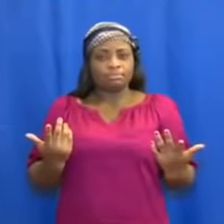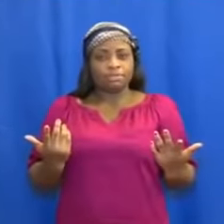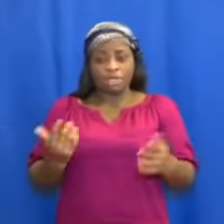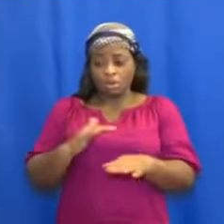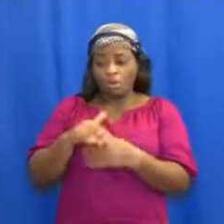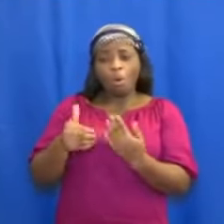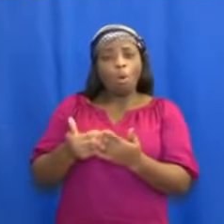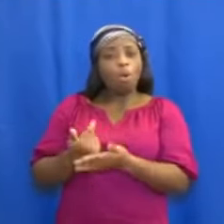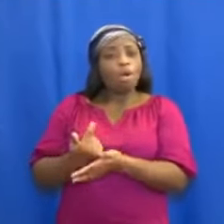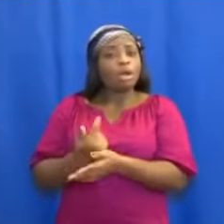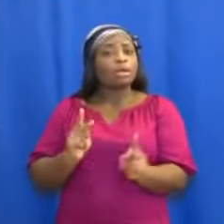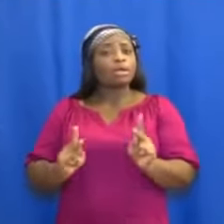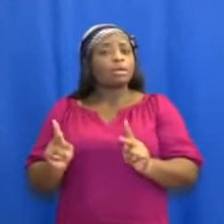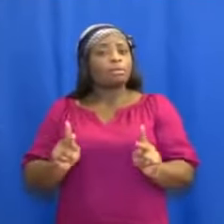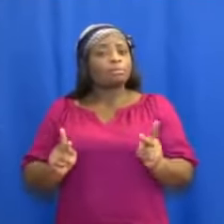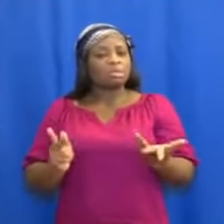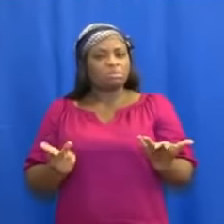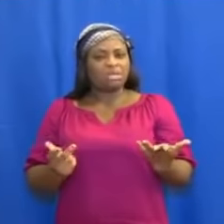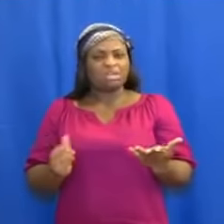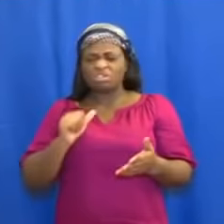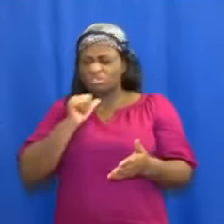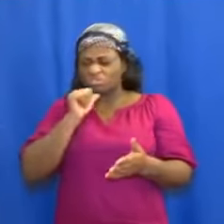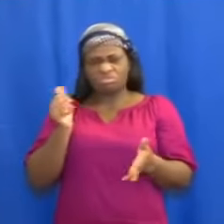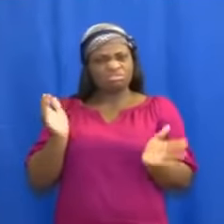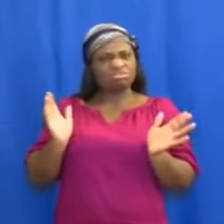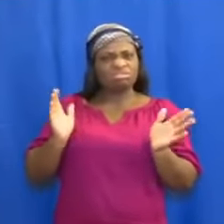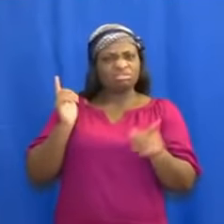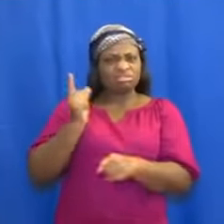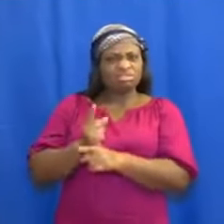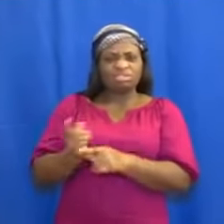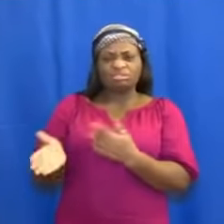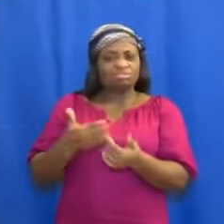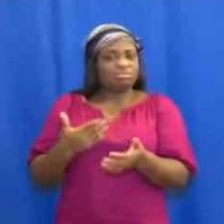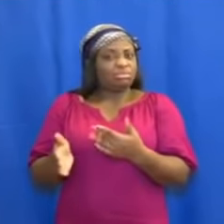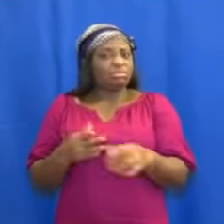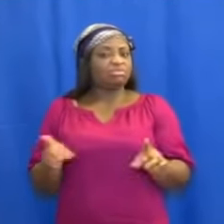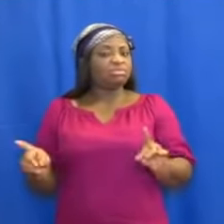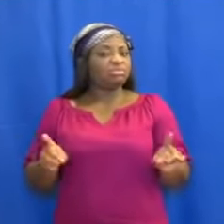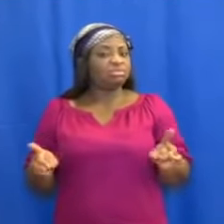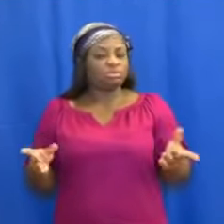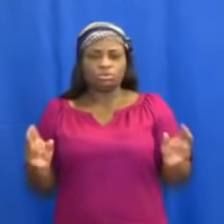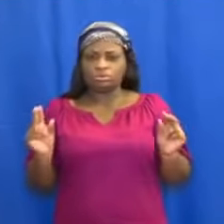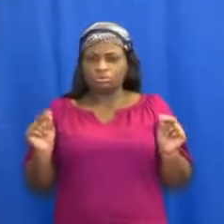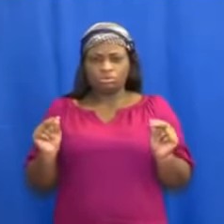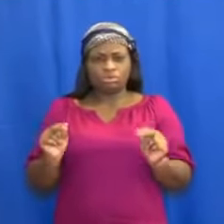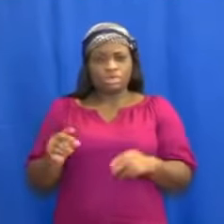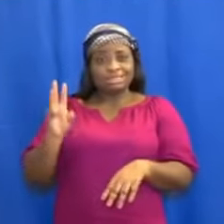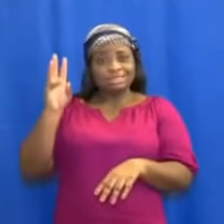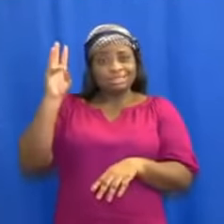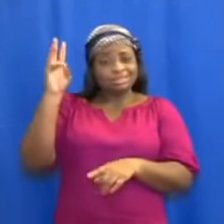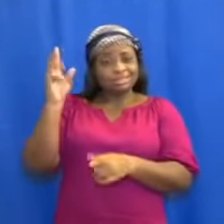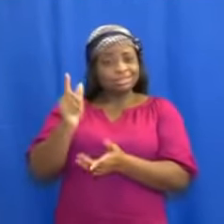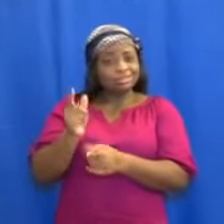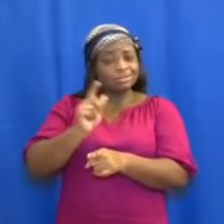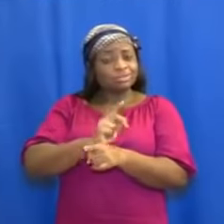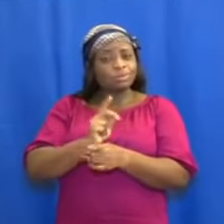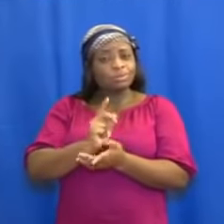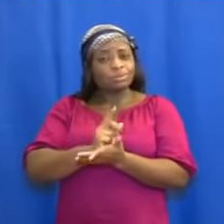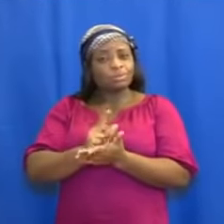all Ghanaians, not to let their guard down. It has been six weeks